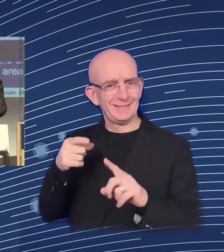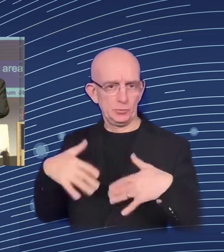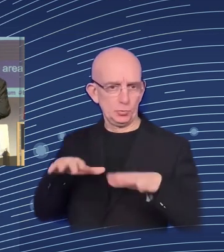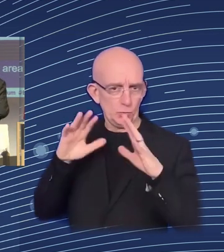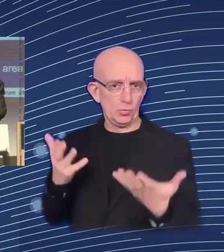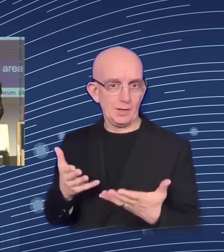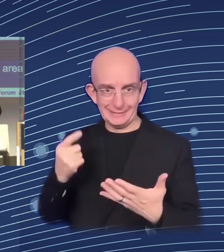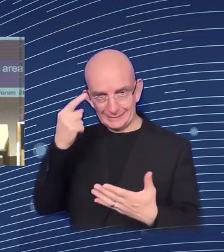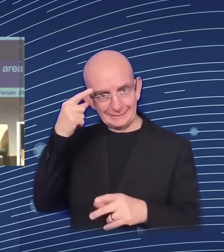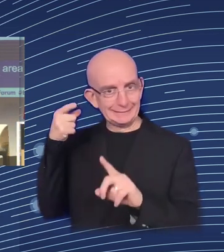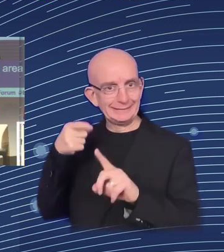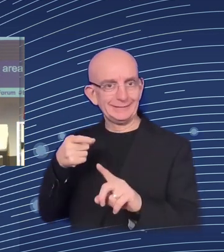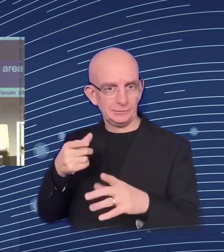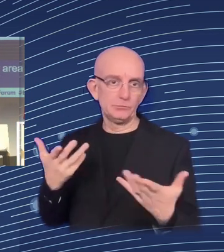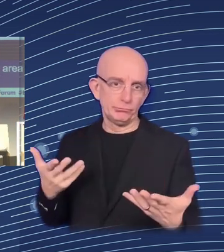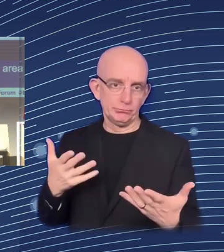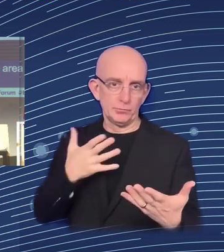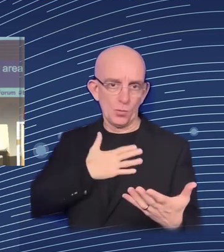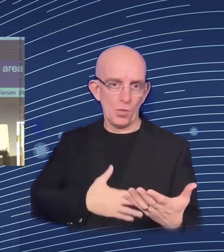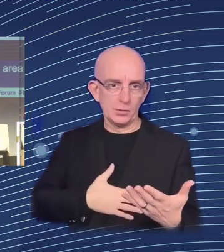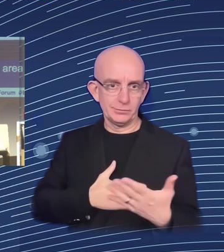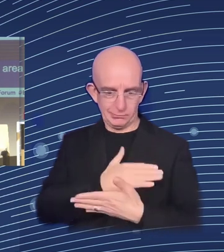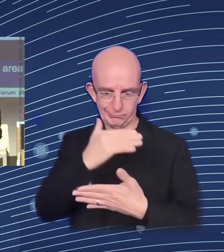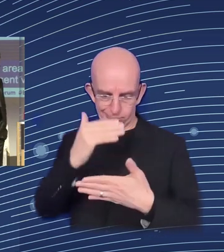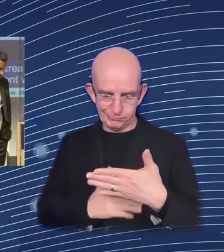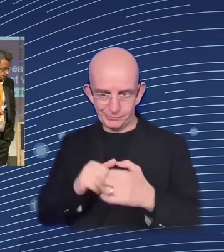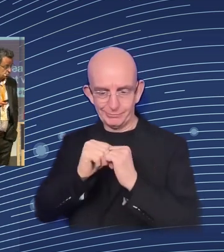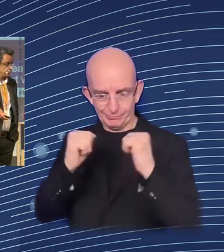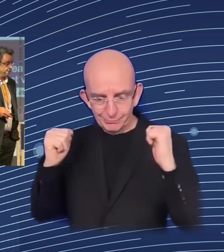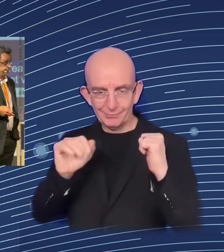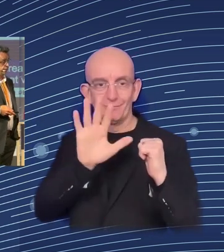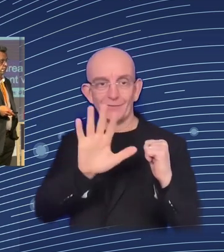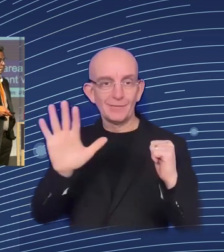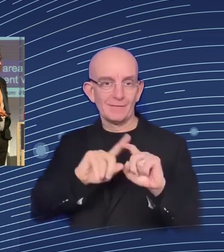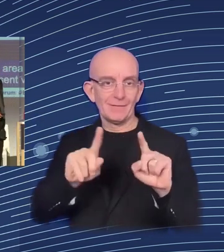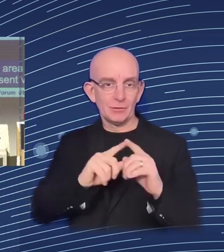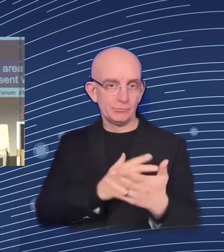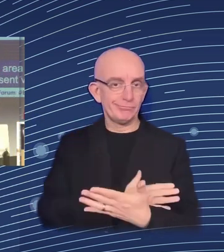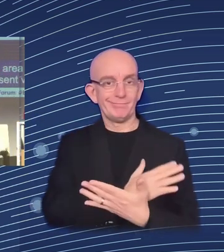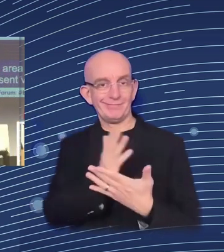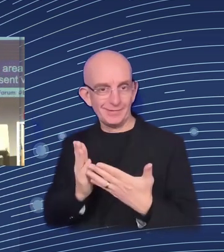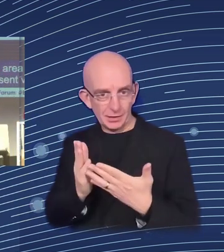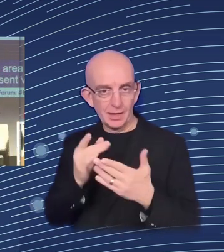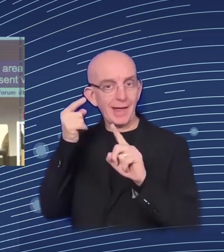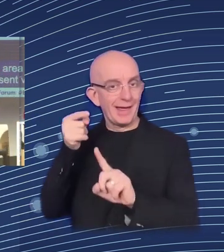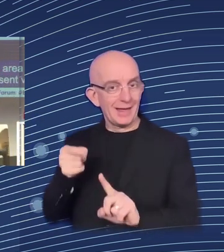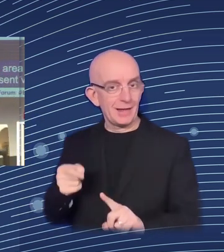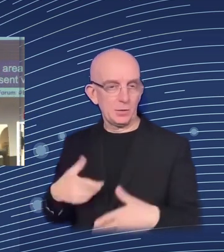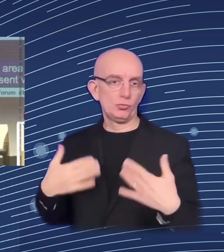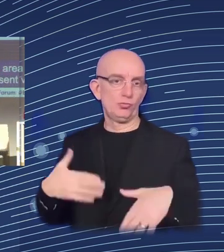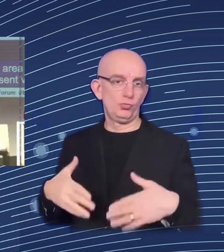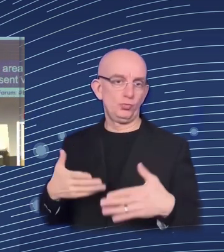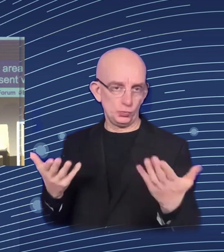in particular, made clear that the transition should be fair in order to be successful.